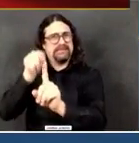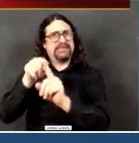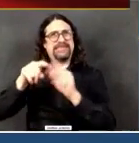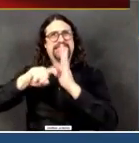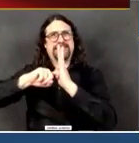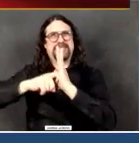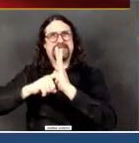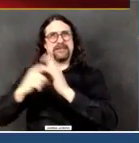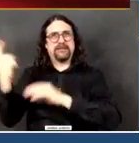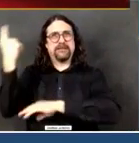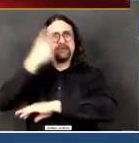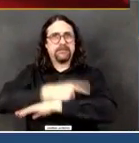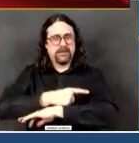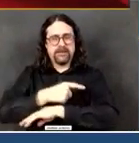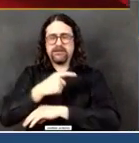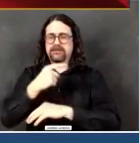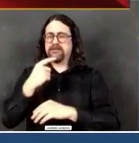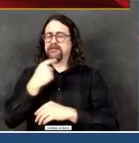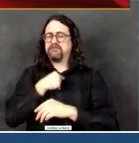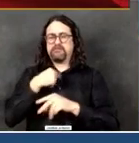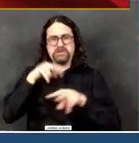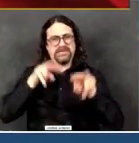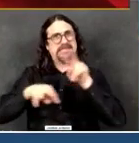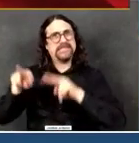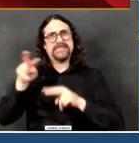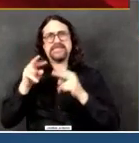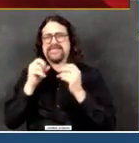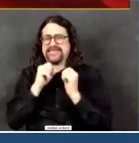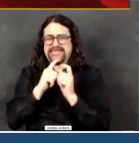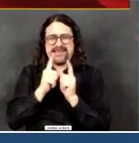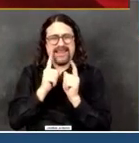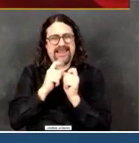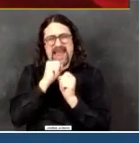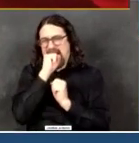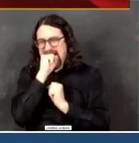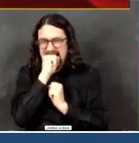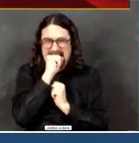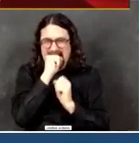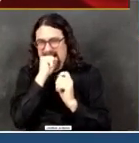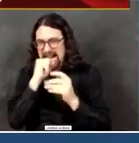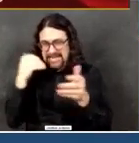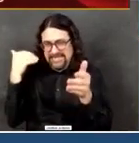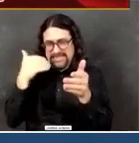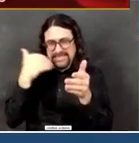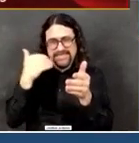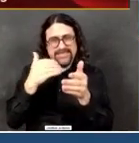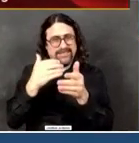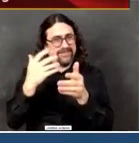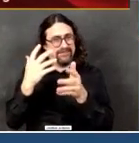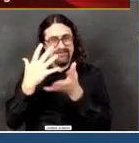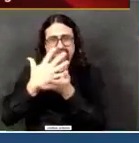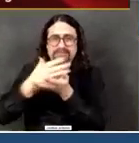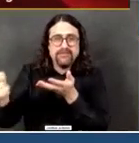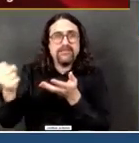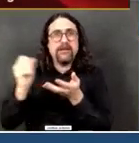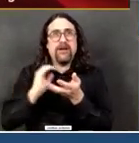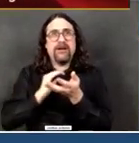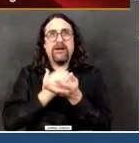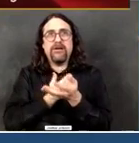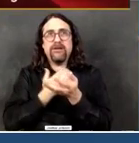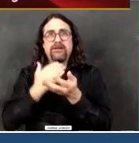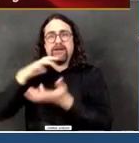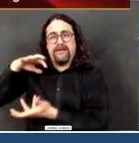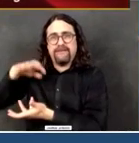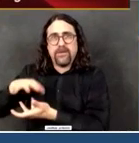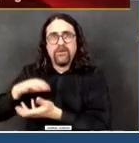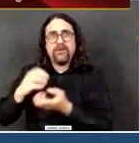we started to see some improvement. And I'm the first one to always say, let's not overrate that improvement, let's not draw too many conclusions too quickly, but let's be very